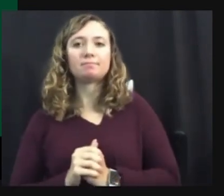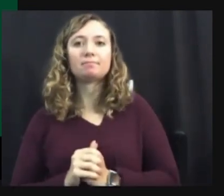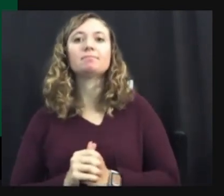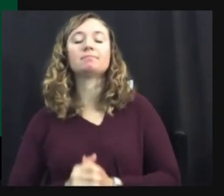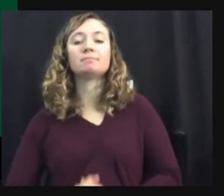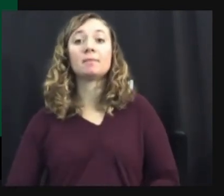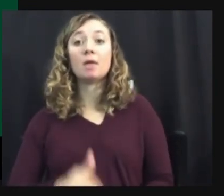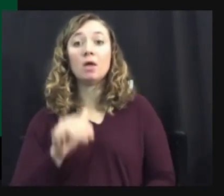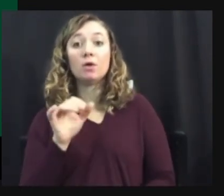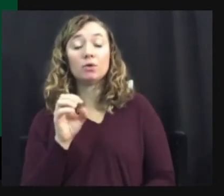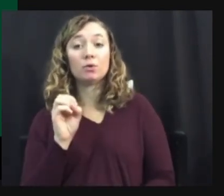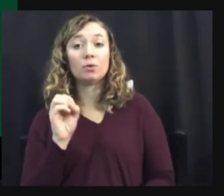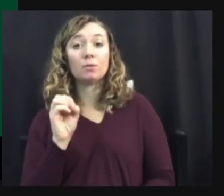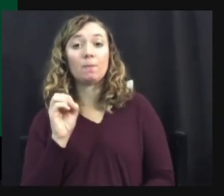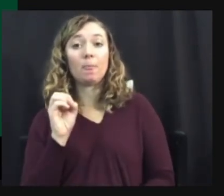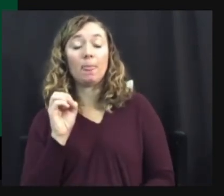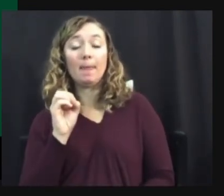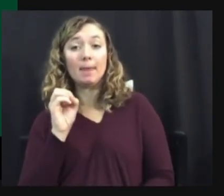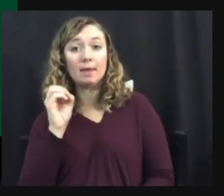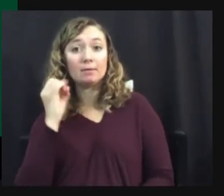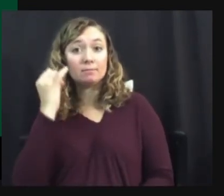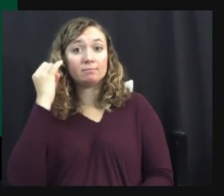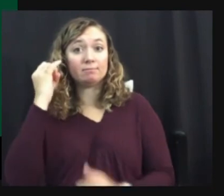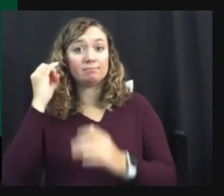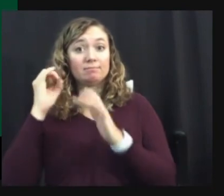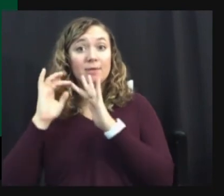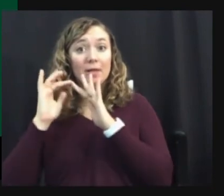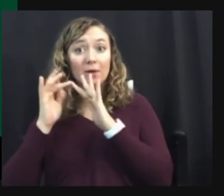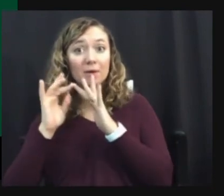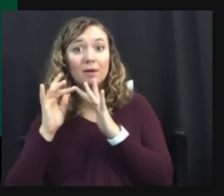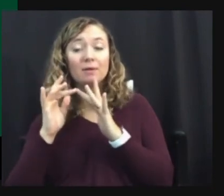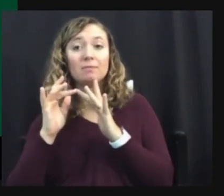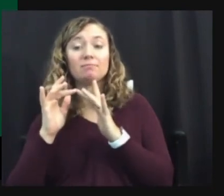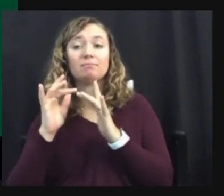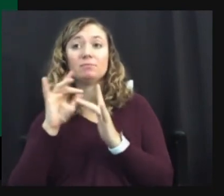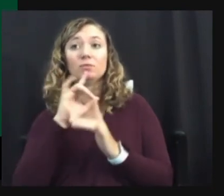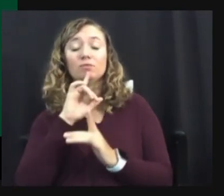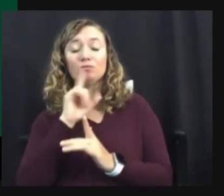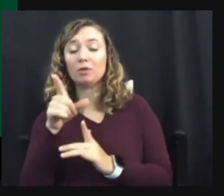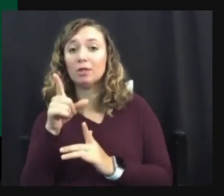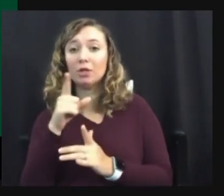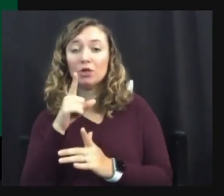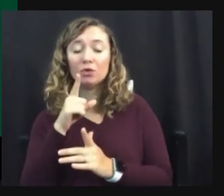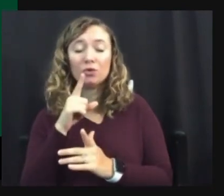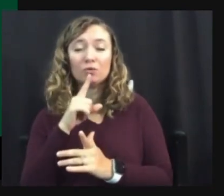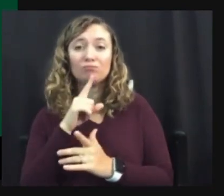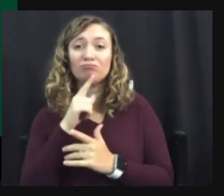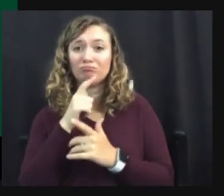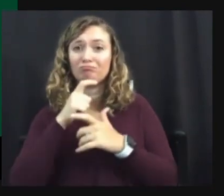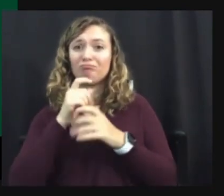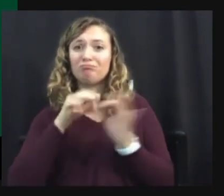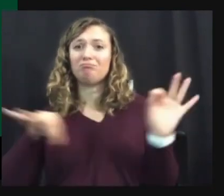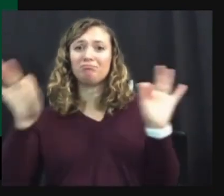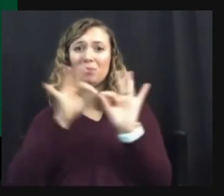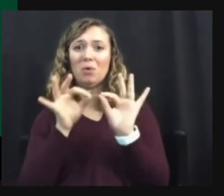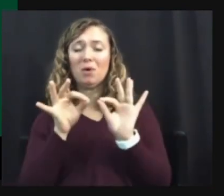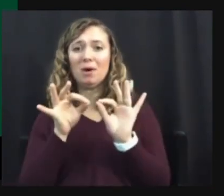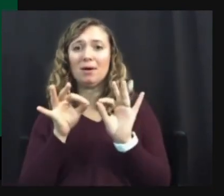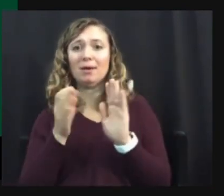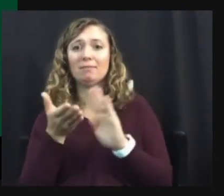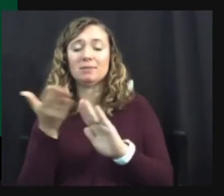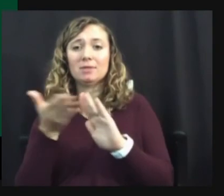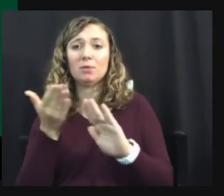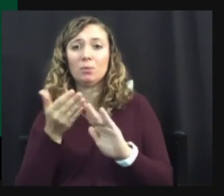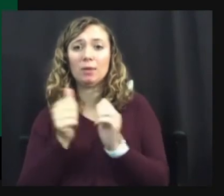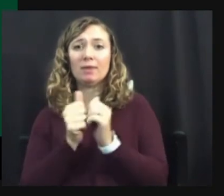and the, the internet has been a huge facilitator for the development of autistic culture. Um,